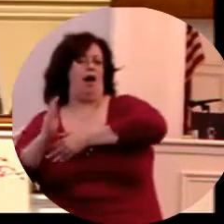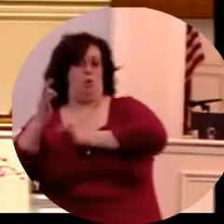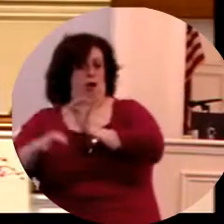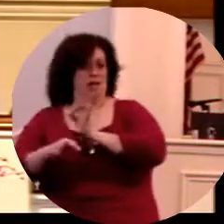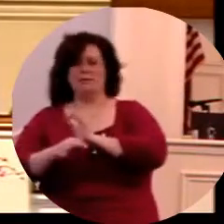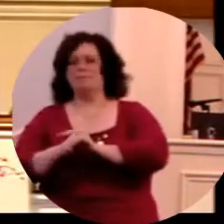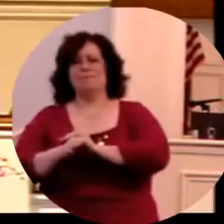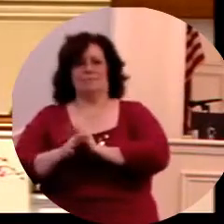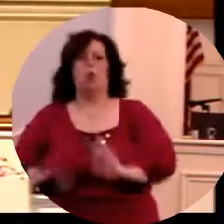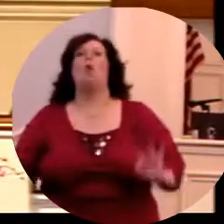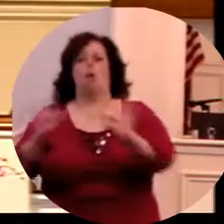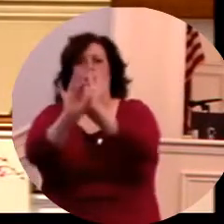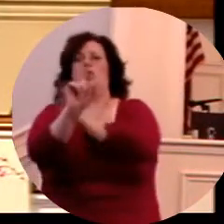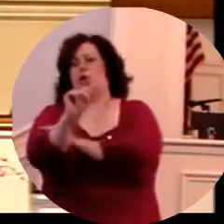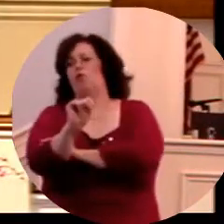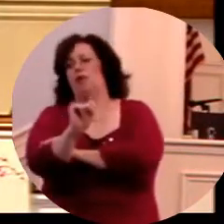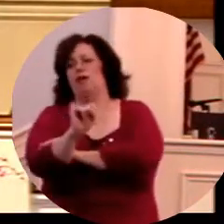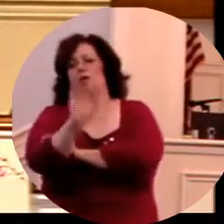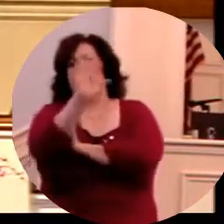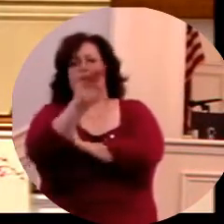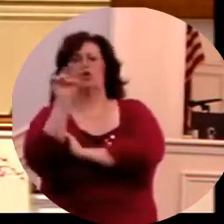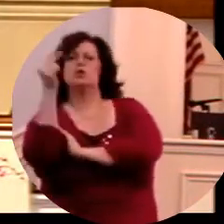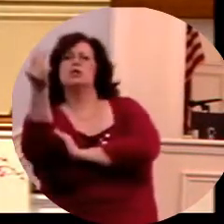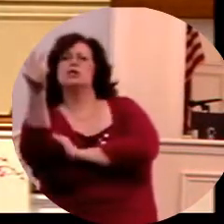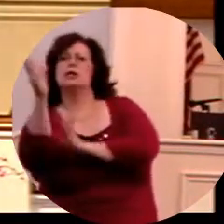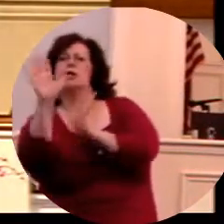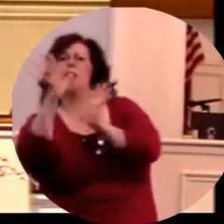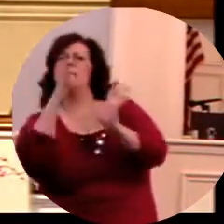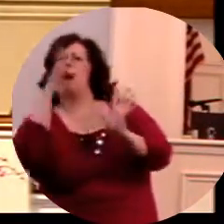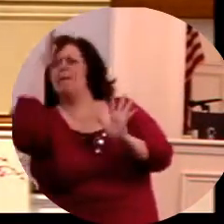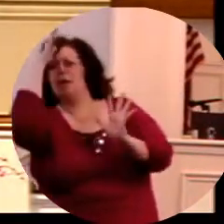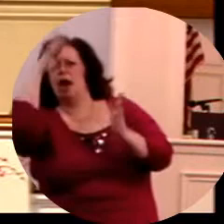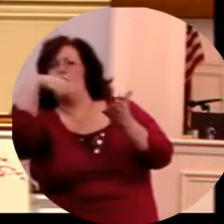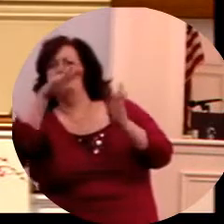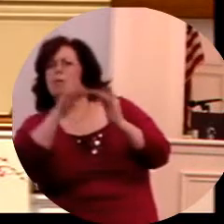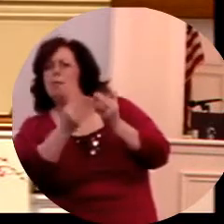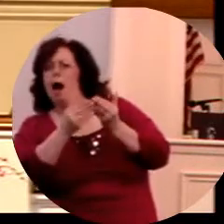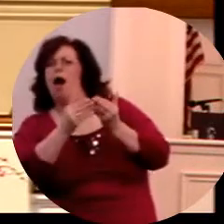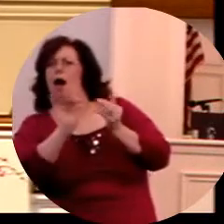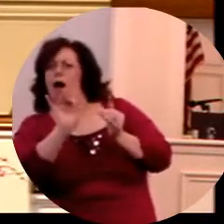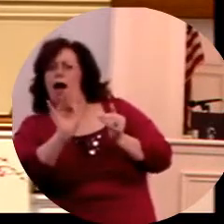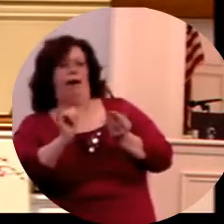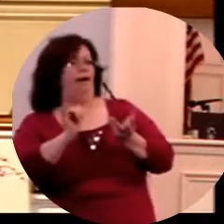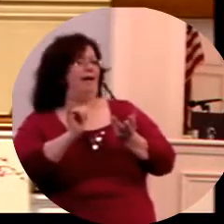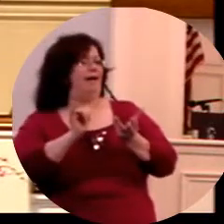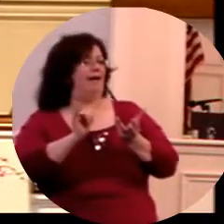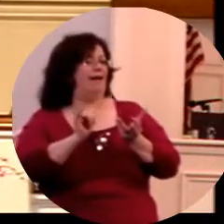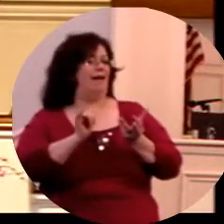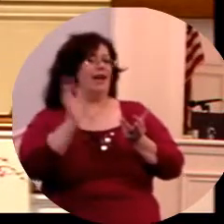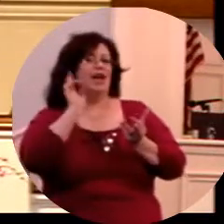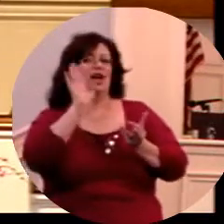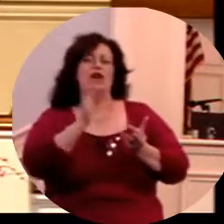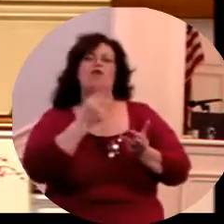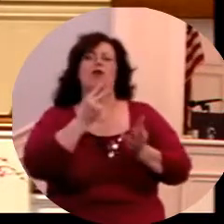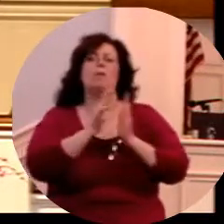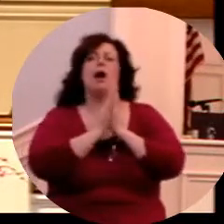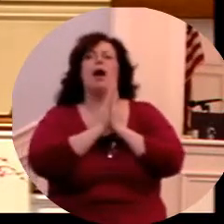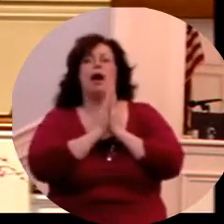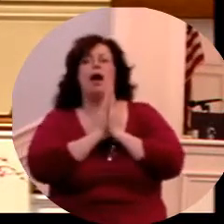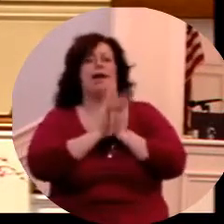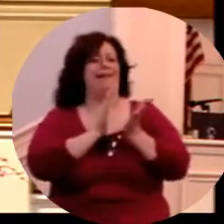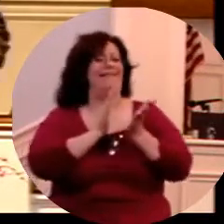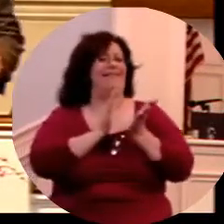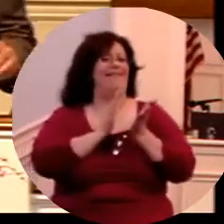hey, your children ought to see you, moms. They ought to see you in the Word of God. They ought to hear you pray.